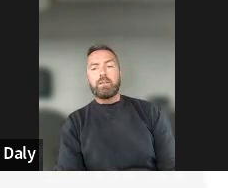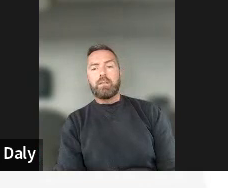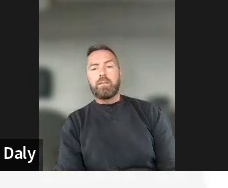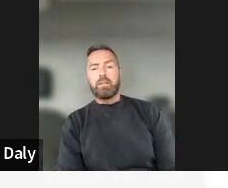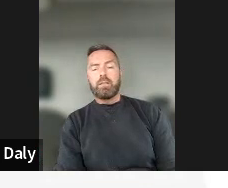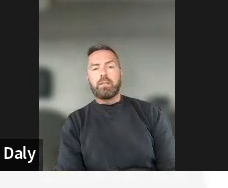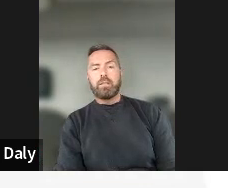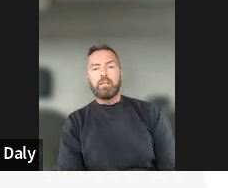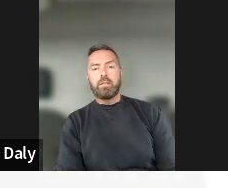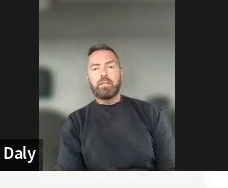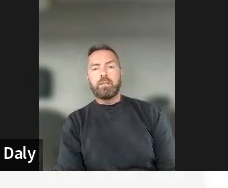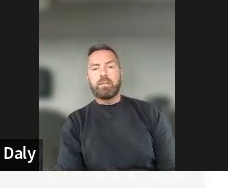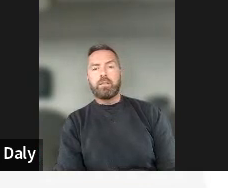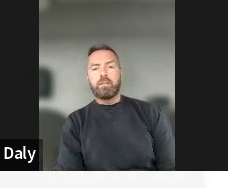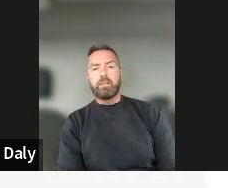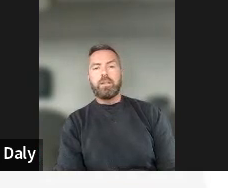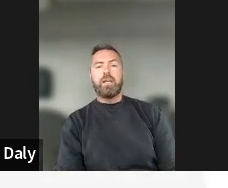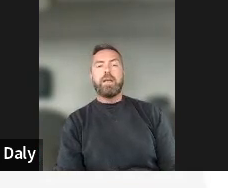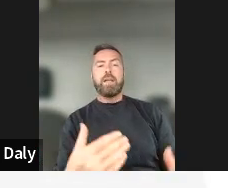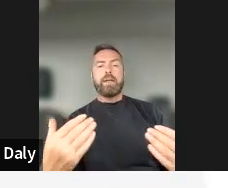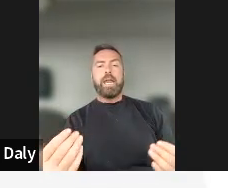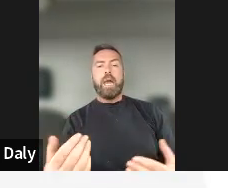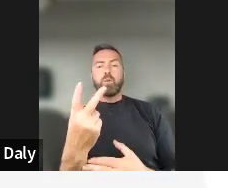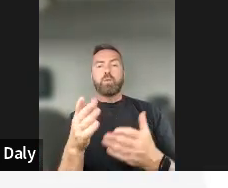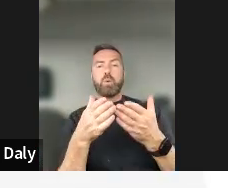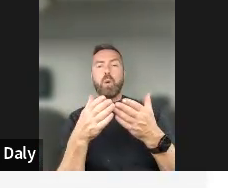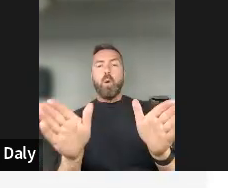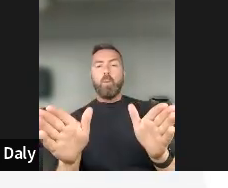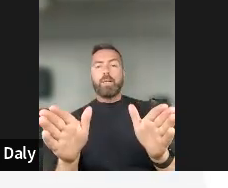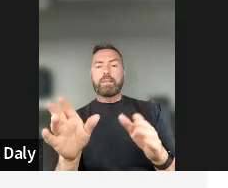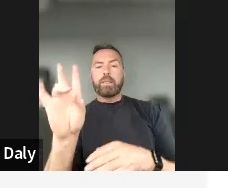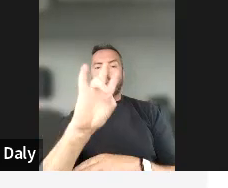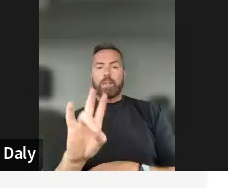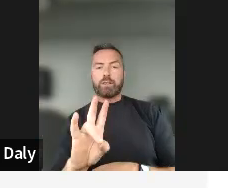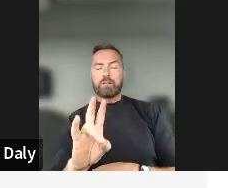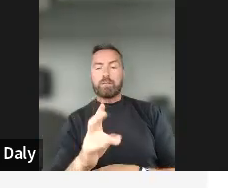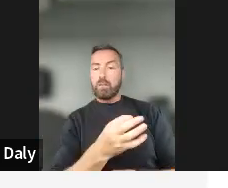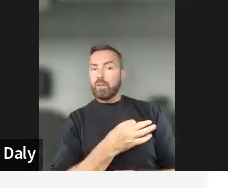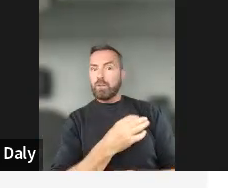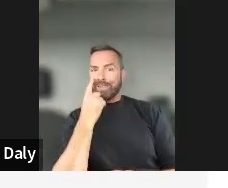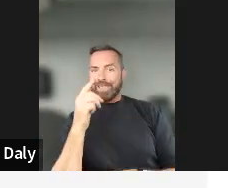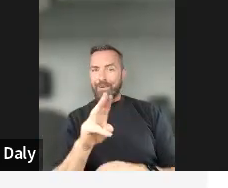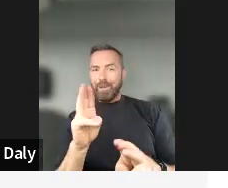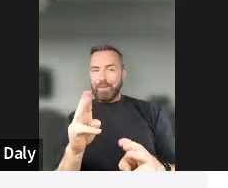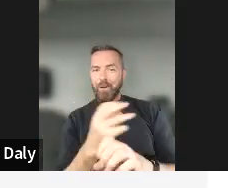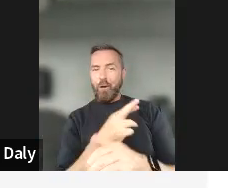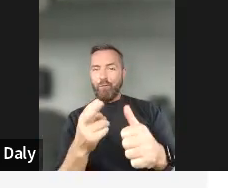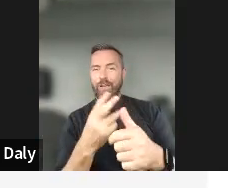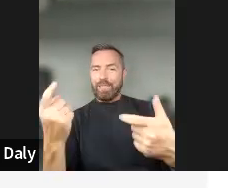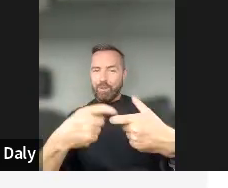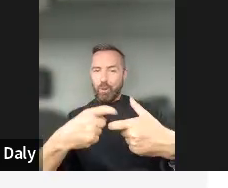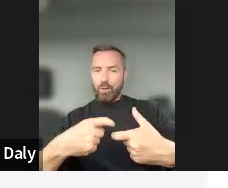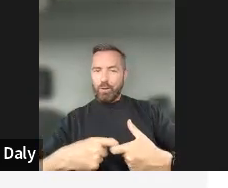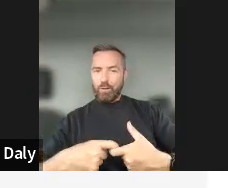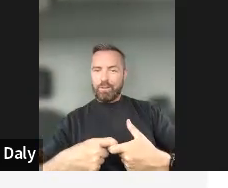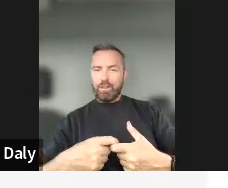So we have now two open questions and it's very good to see that people are already joining. What do